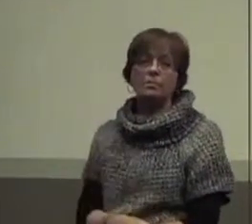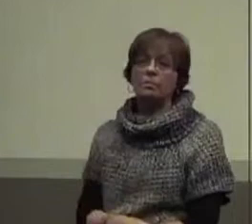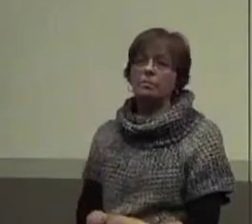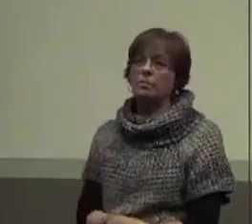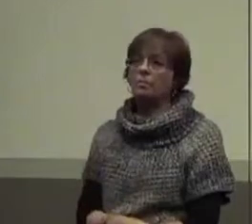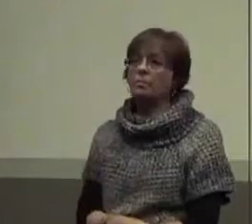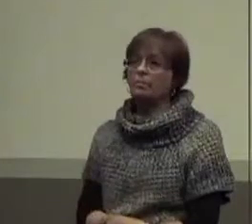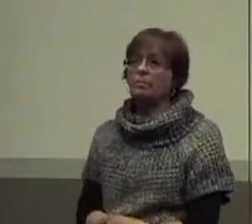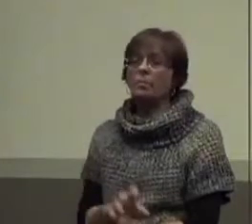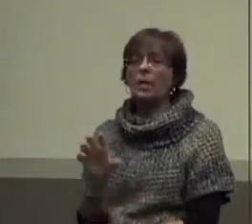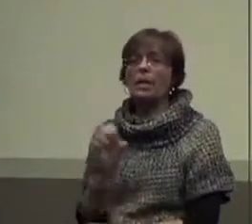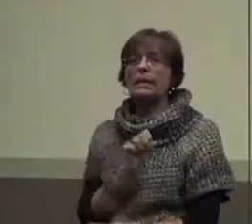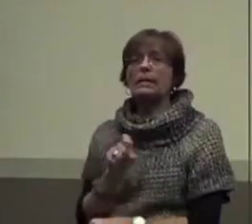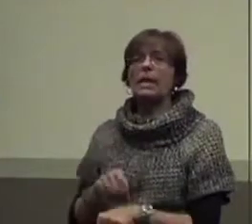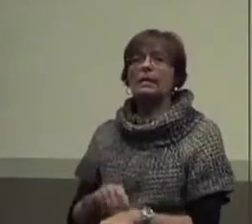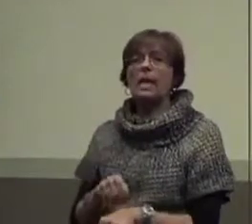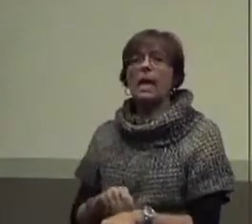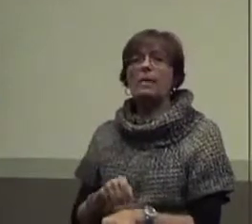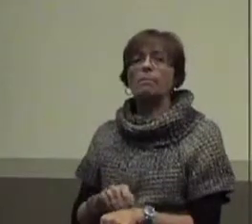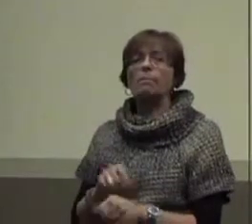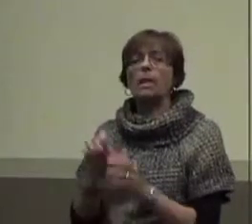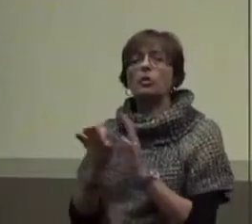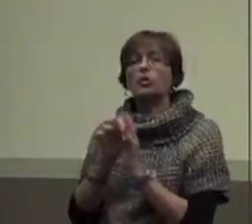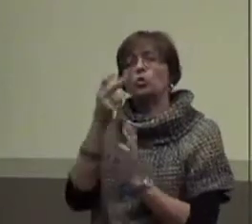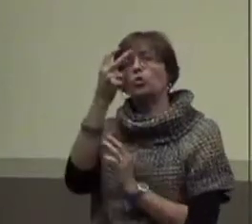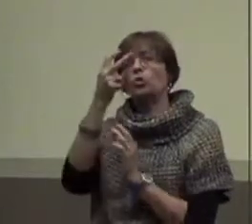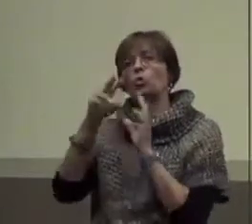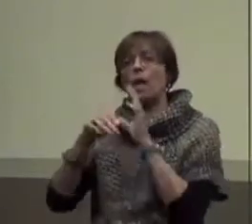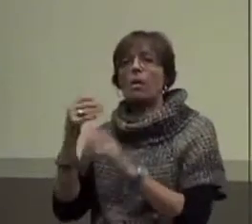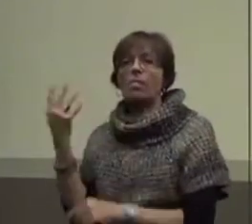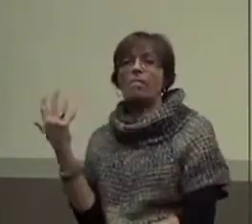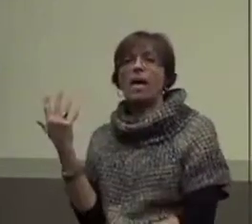Okay? So, take some time. Choose two of those five.